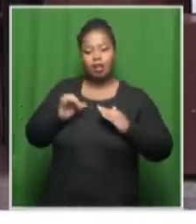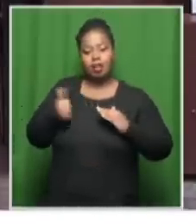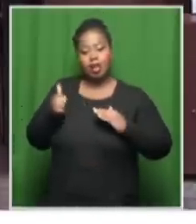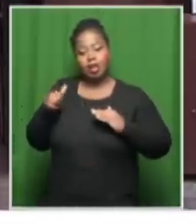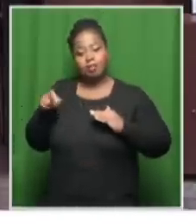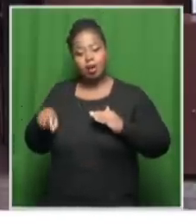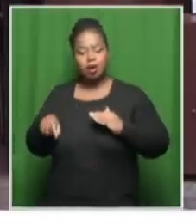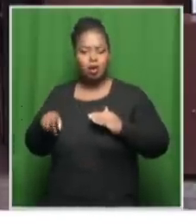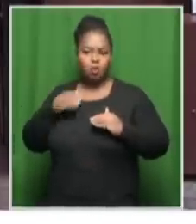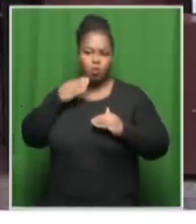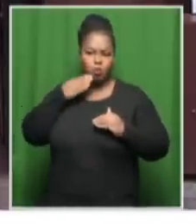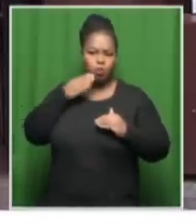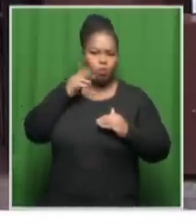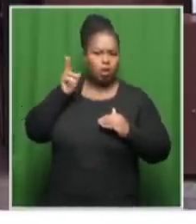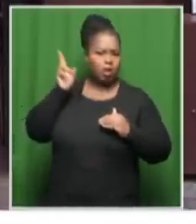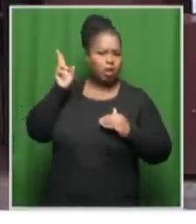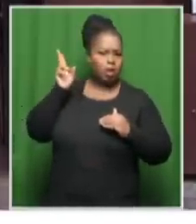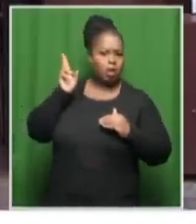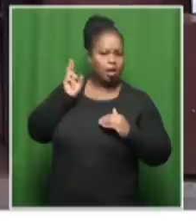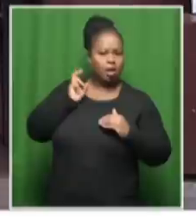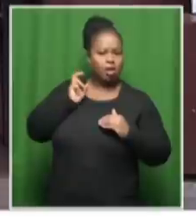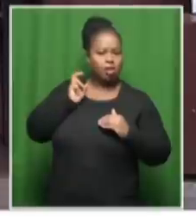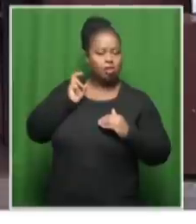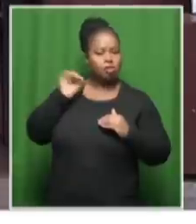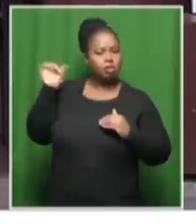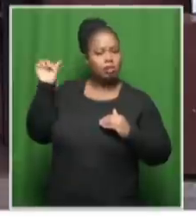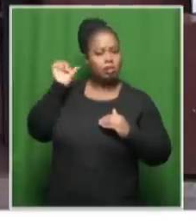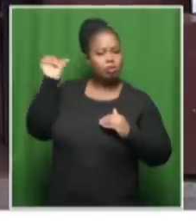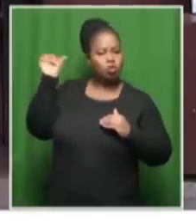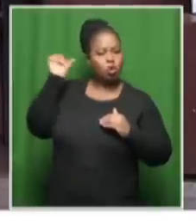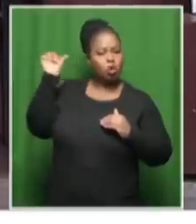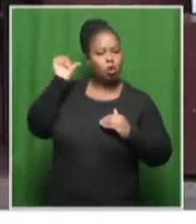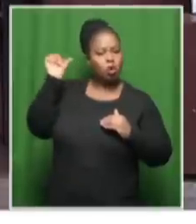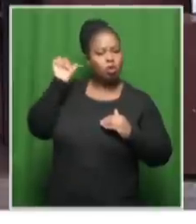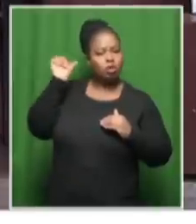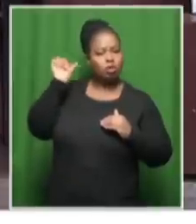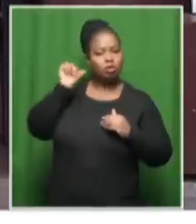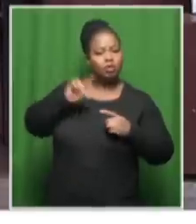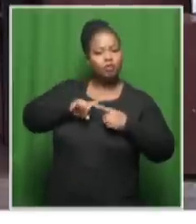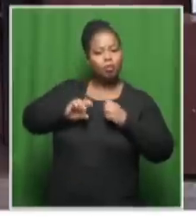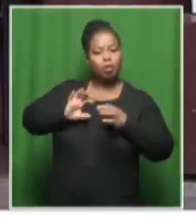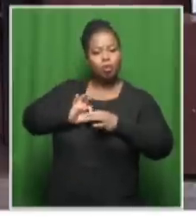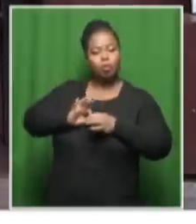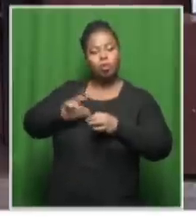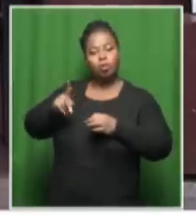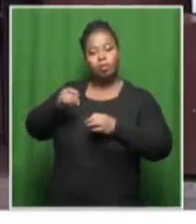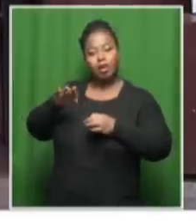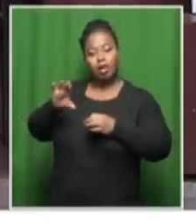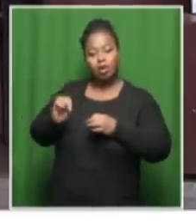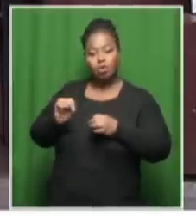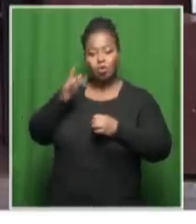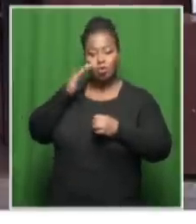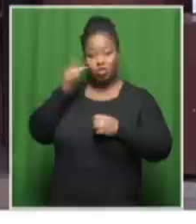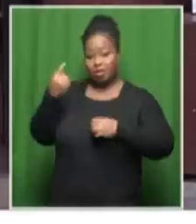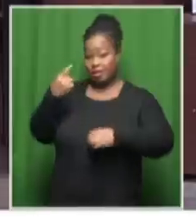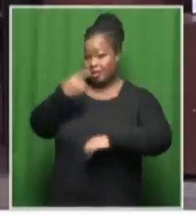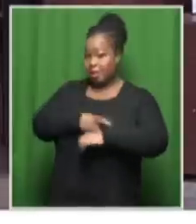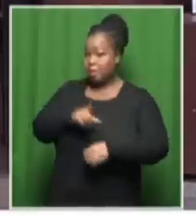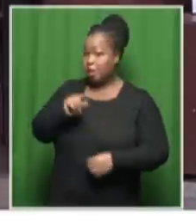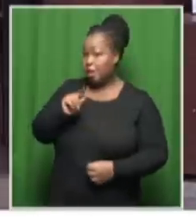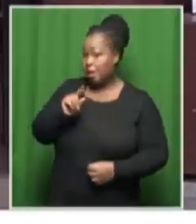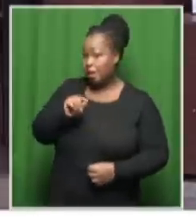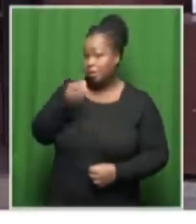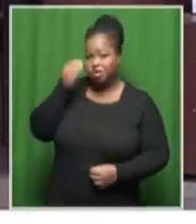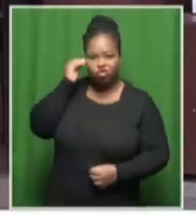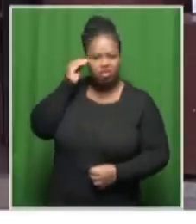have heard some sounds coming out of the Kumalo home on the day that Senzo Miuwa was killed. It will be very interesting to